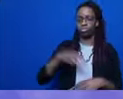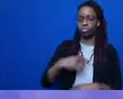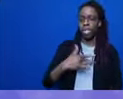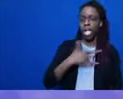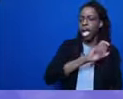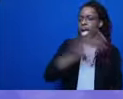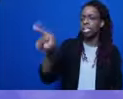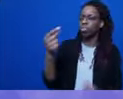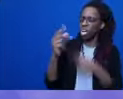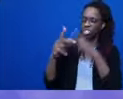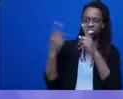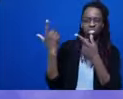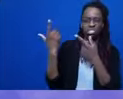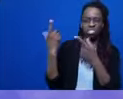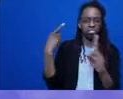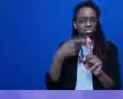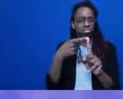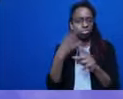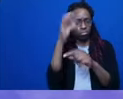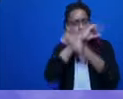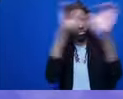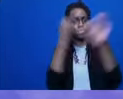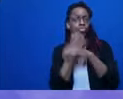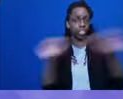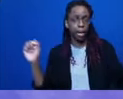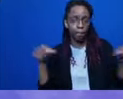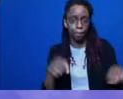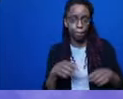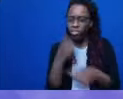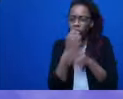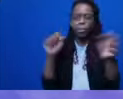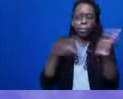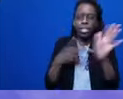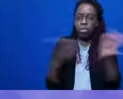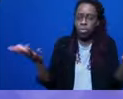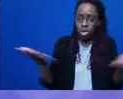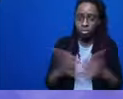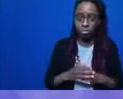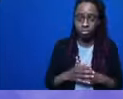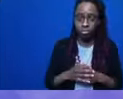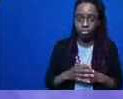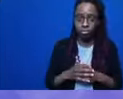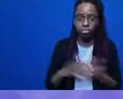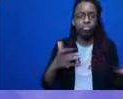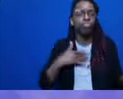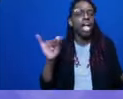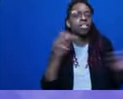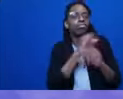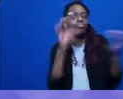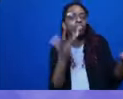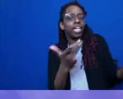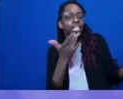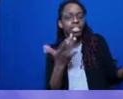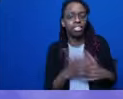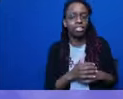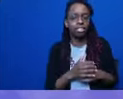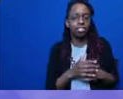know? What does freedom feel like? What does it taste like? What does it smell like? And just kind of have the opportunity to think these things